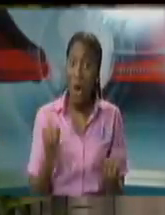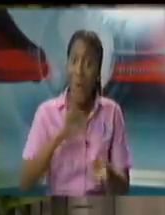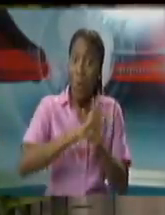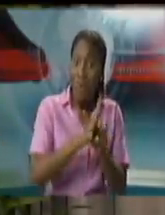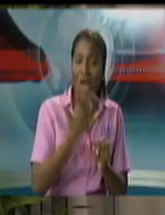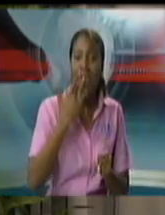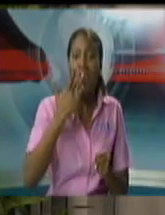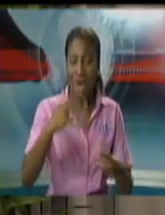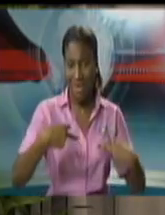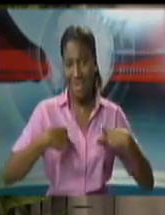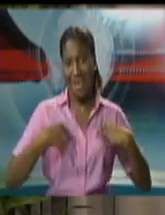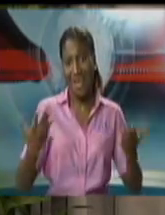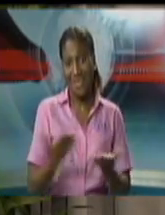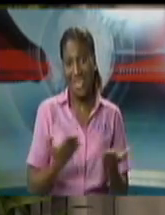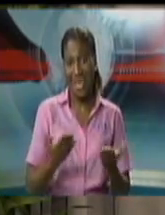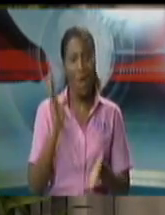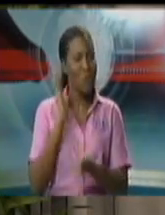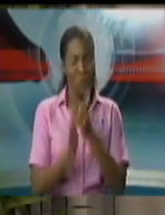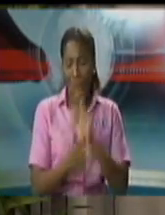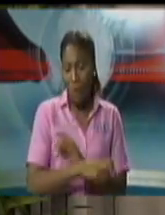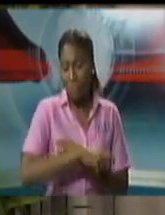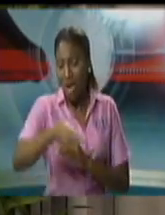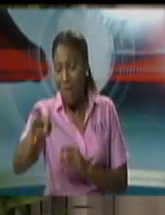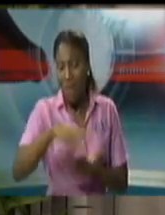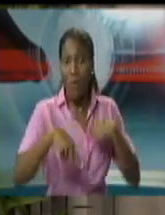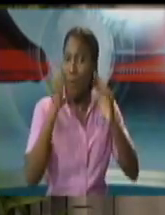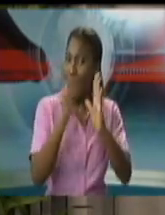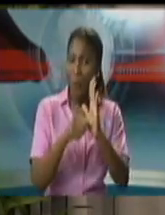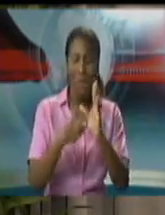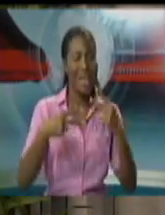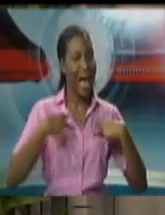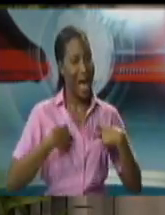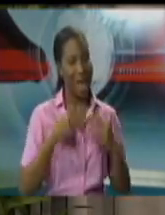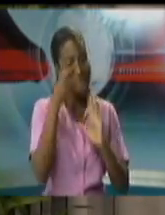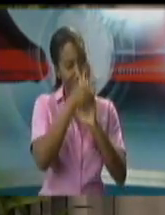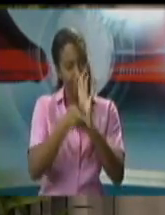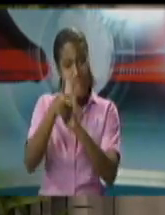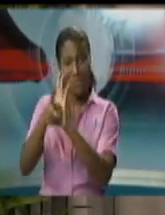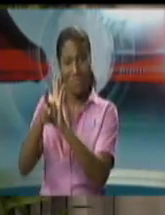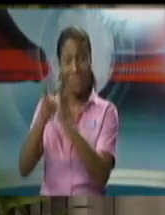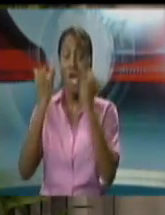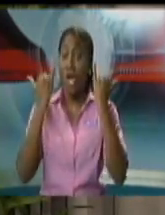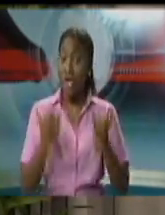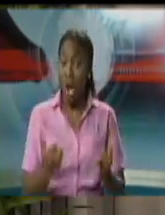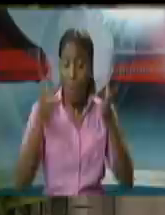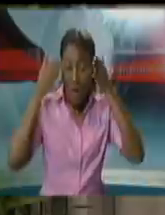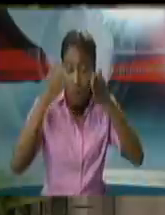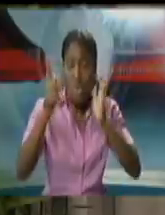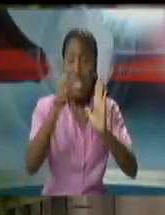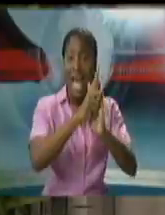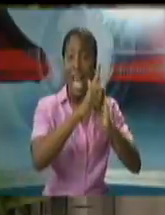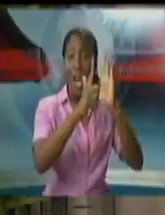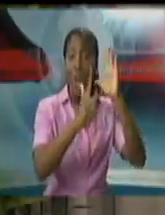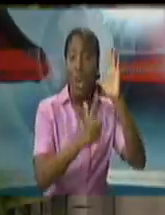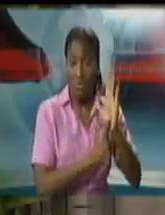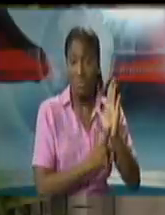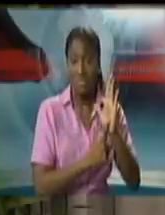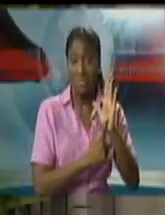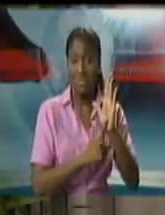to turn to the issue of litigation. Litigation, ladies and gentlemen,